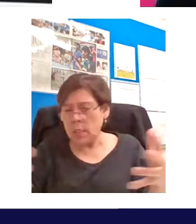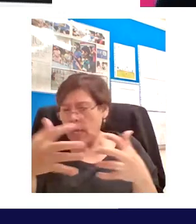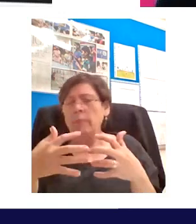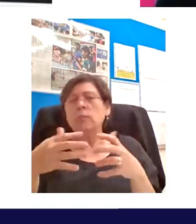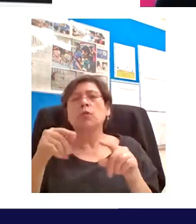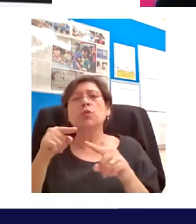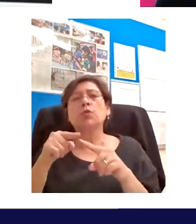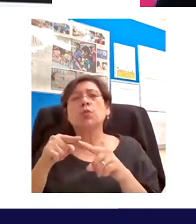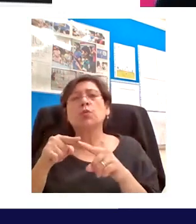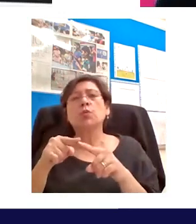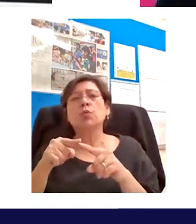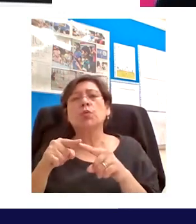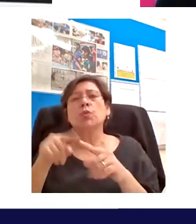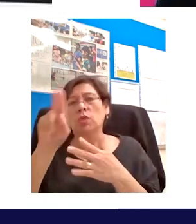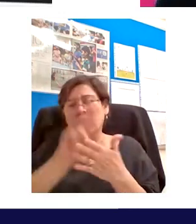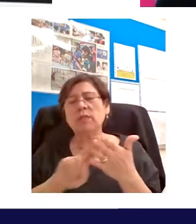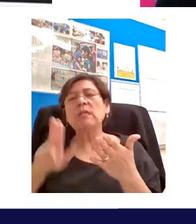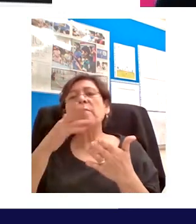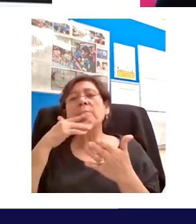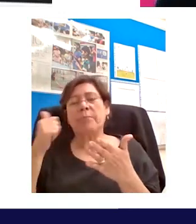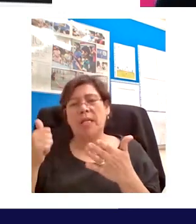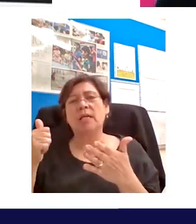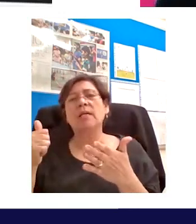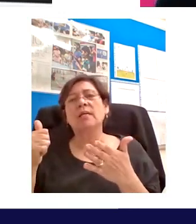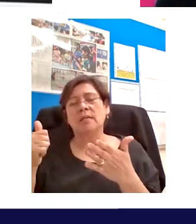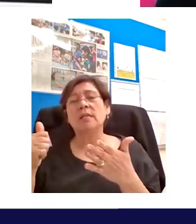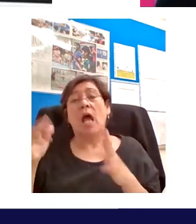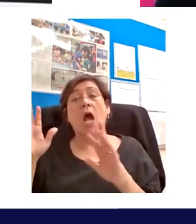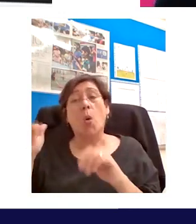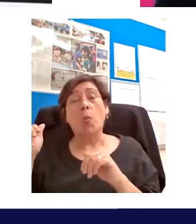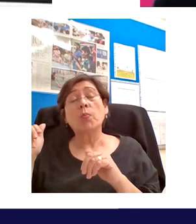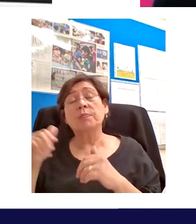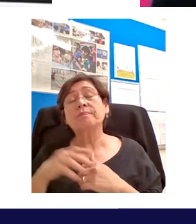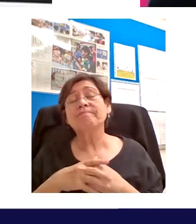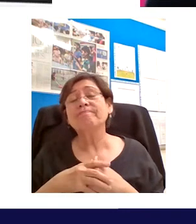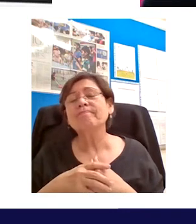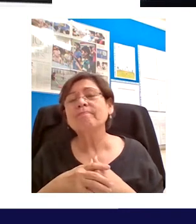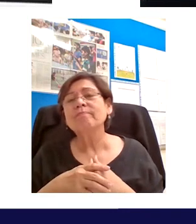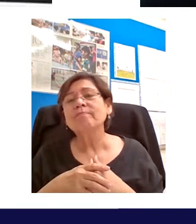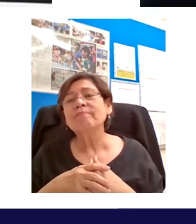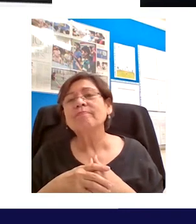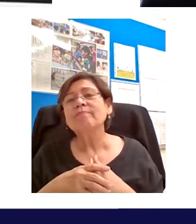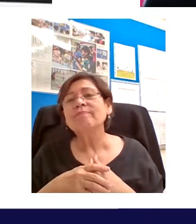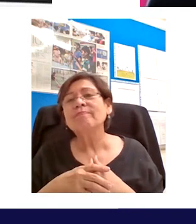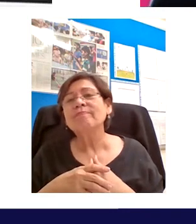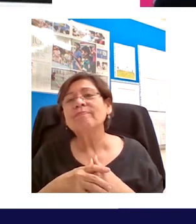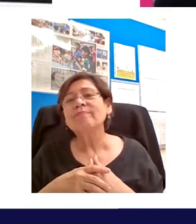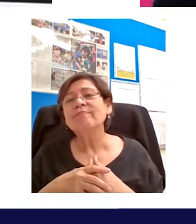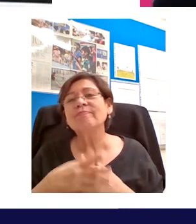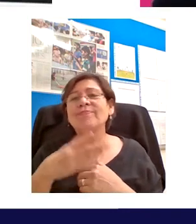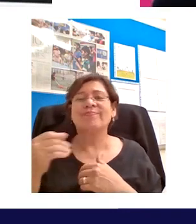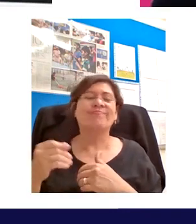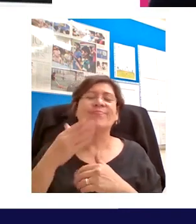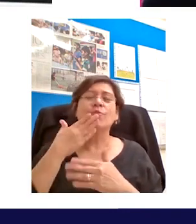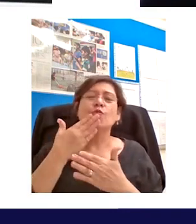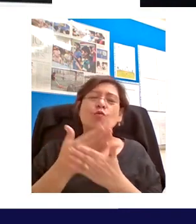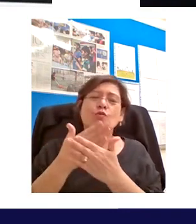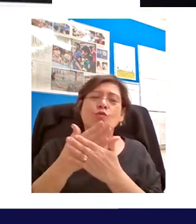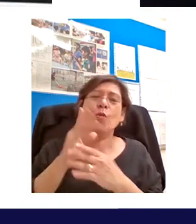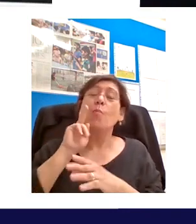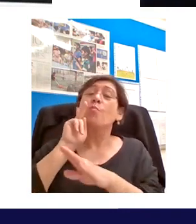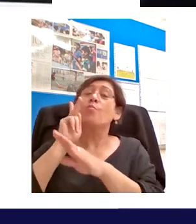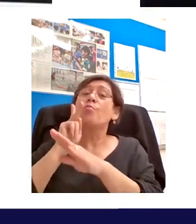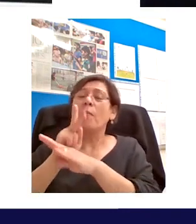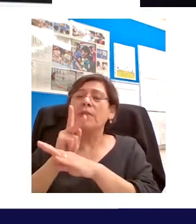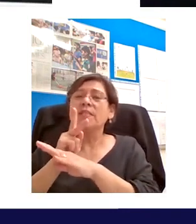uh energetically uh in in coming months and a very promising future to look forward to then uh